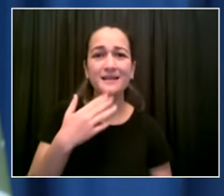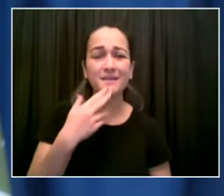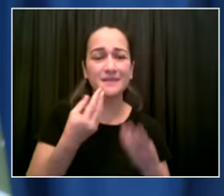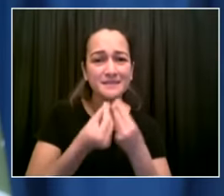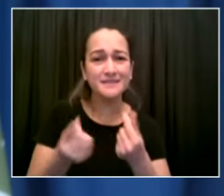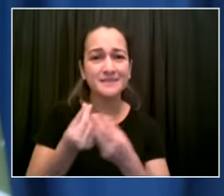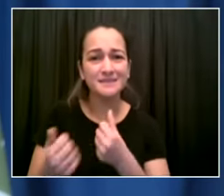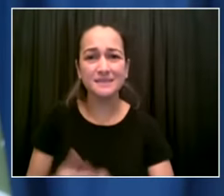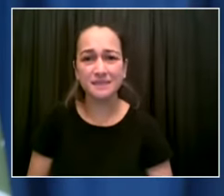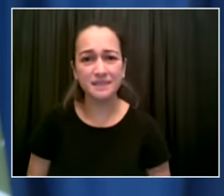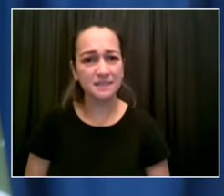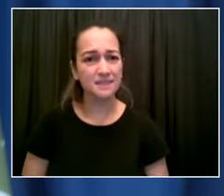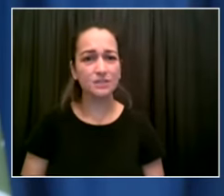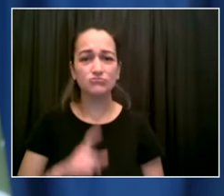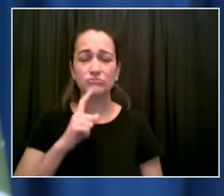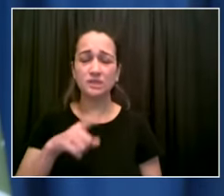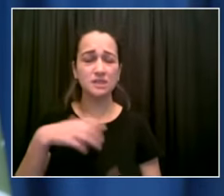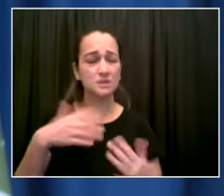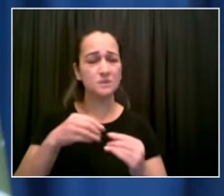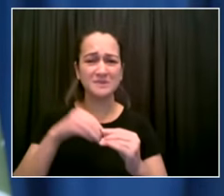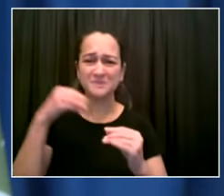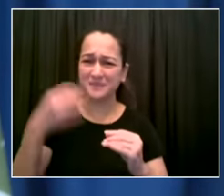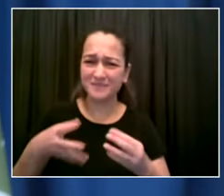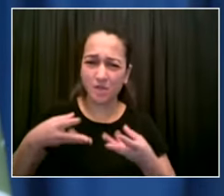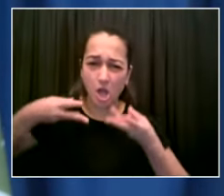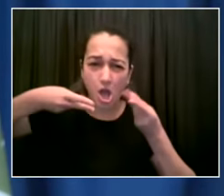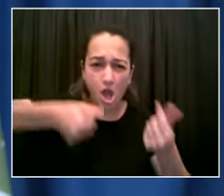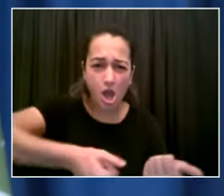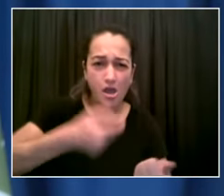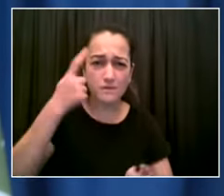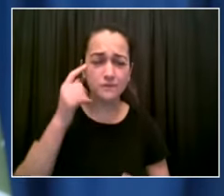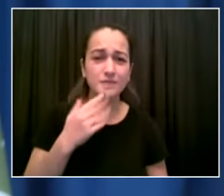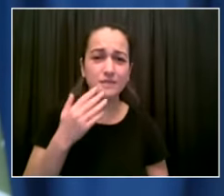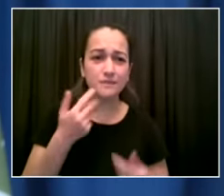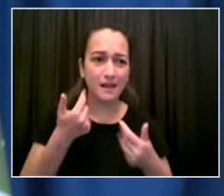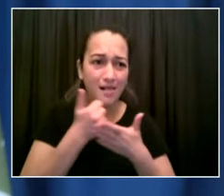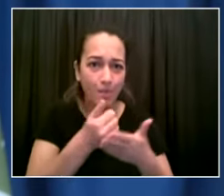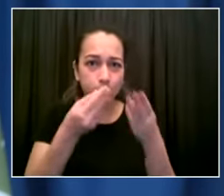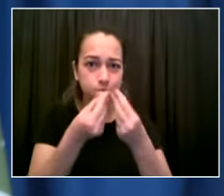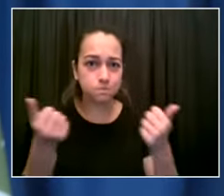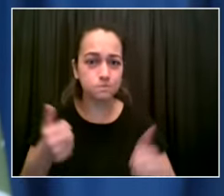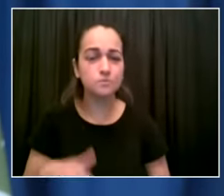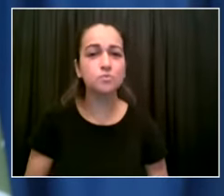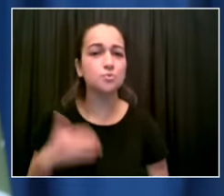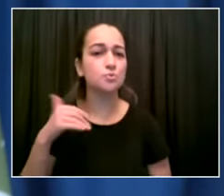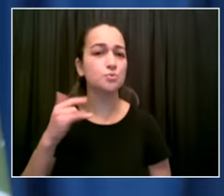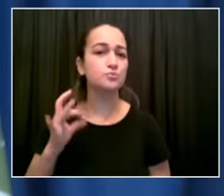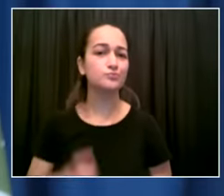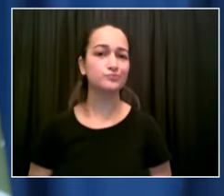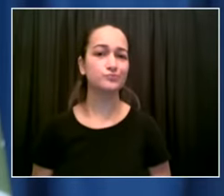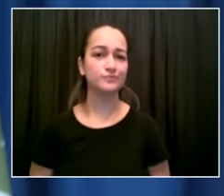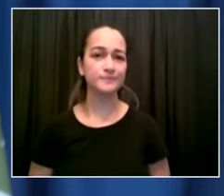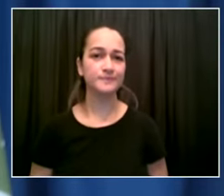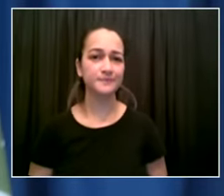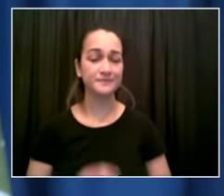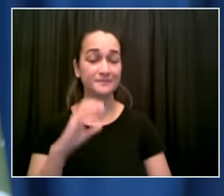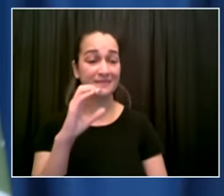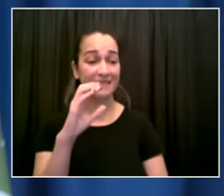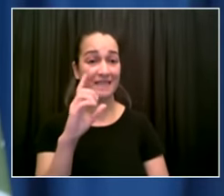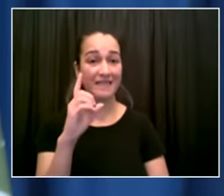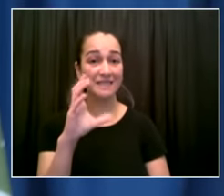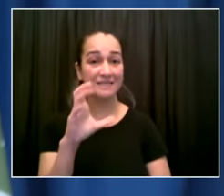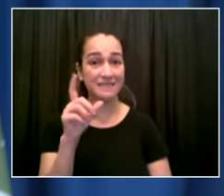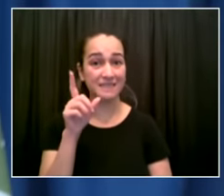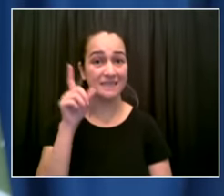story quoting the cdc and confirming that uh research showed that 40 percent